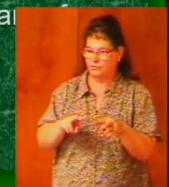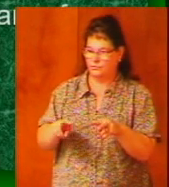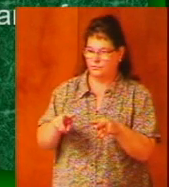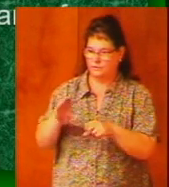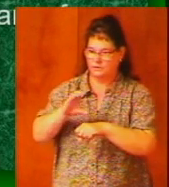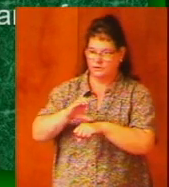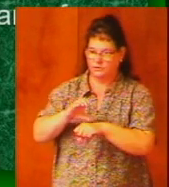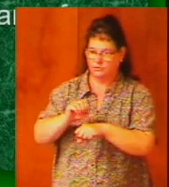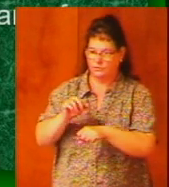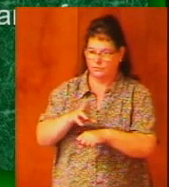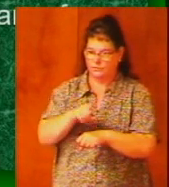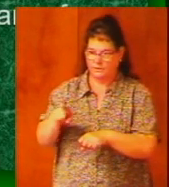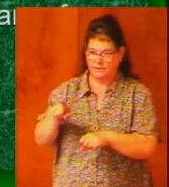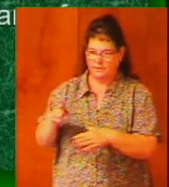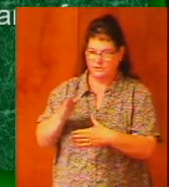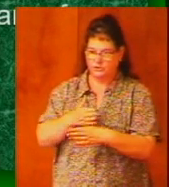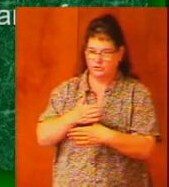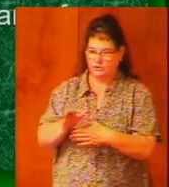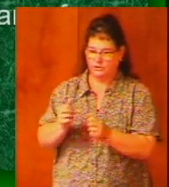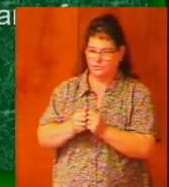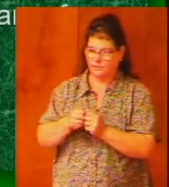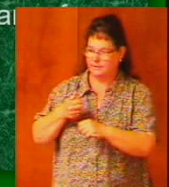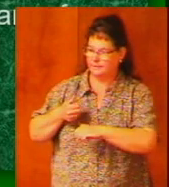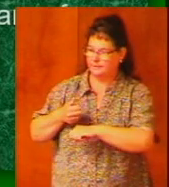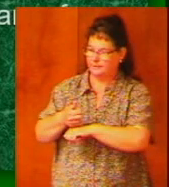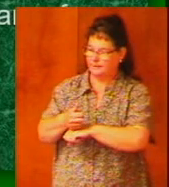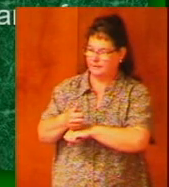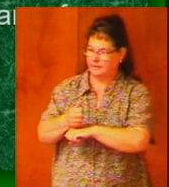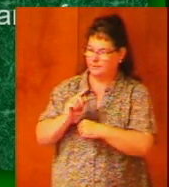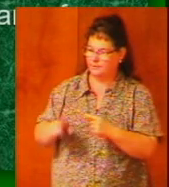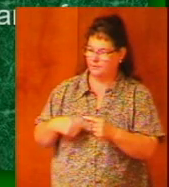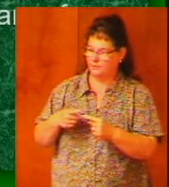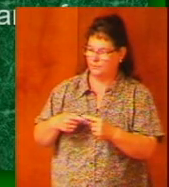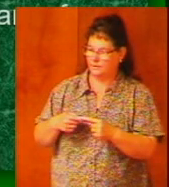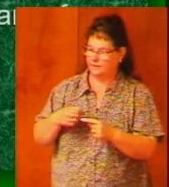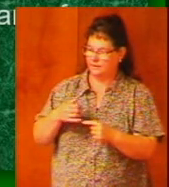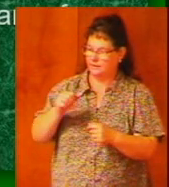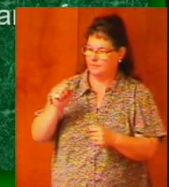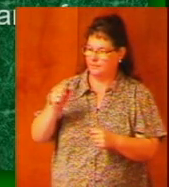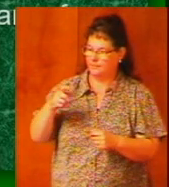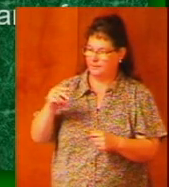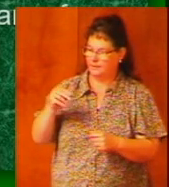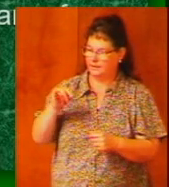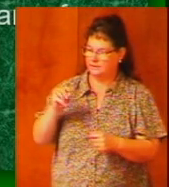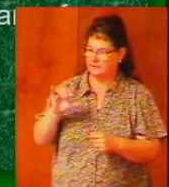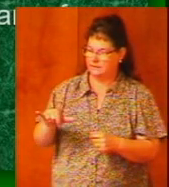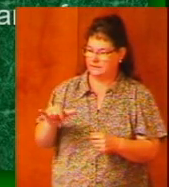or they share in the blame when apostasy follows